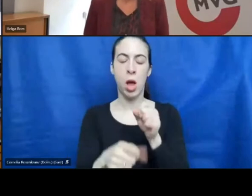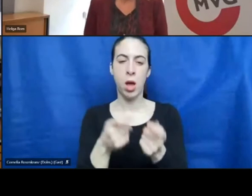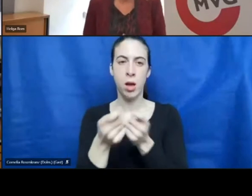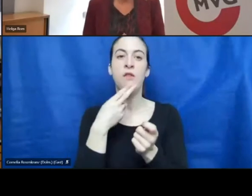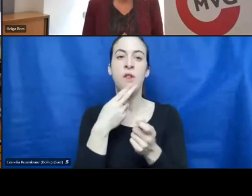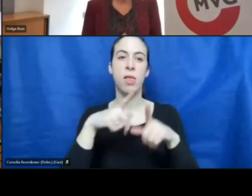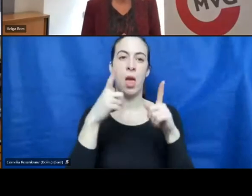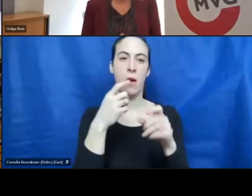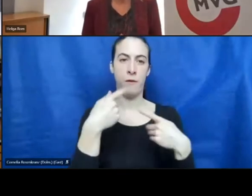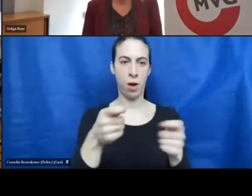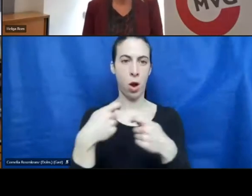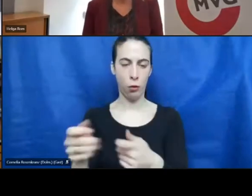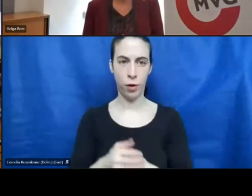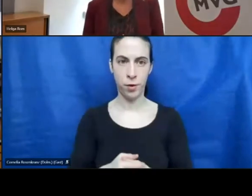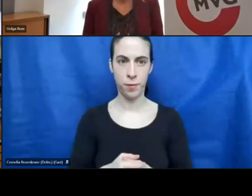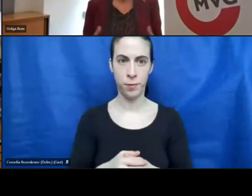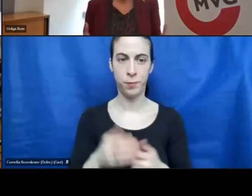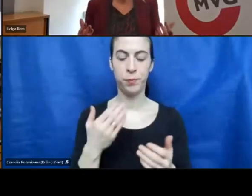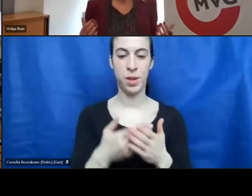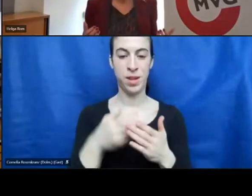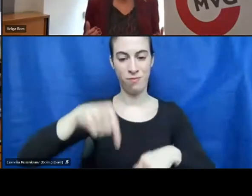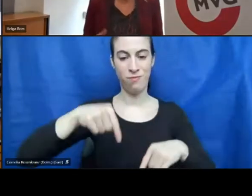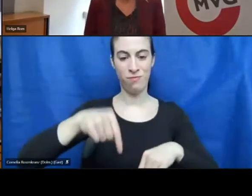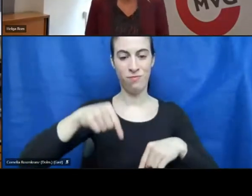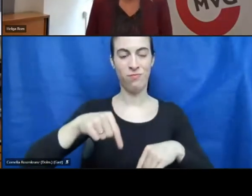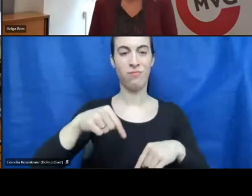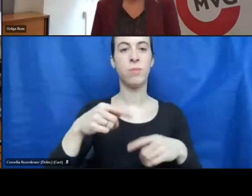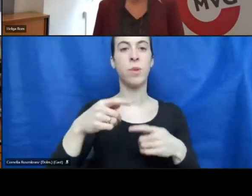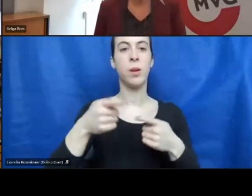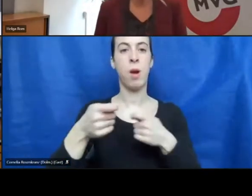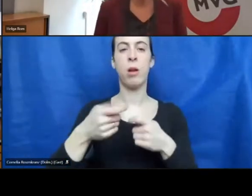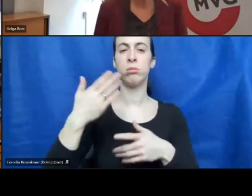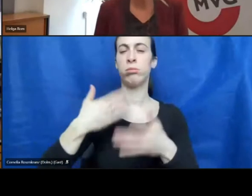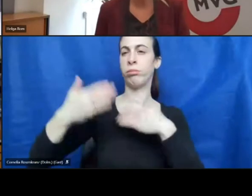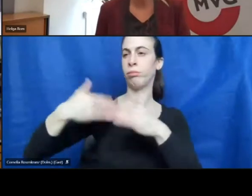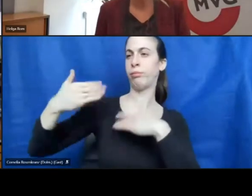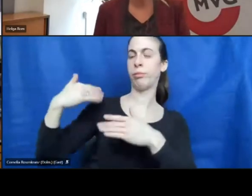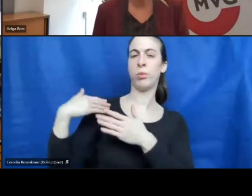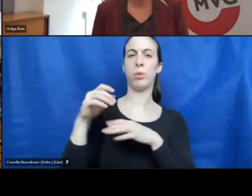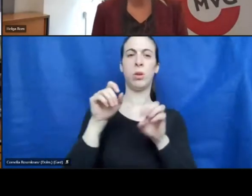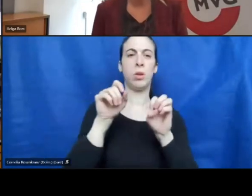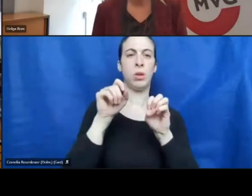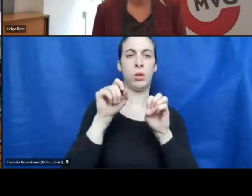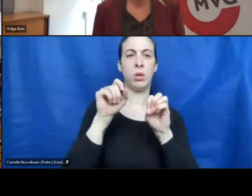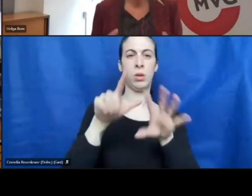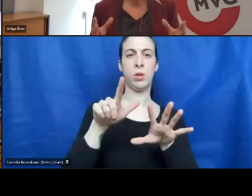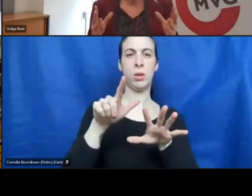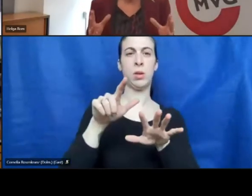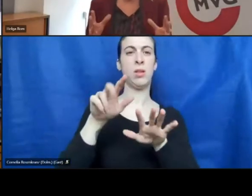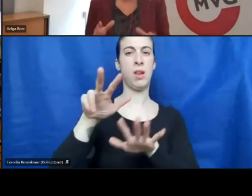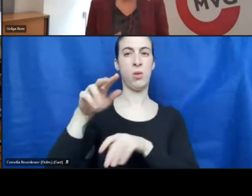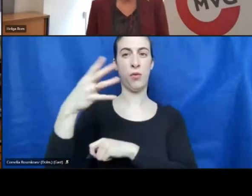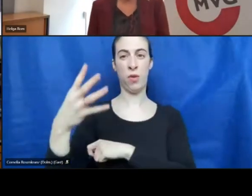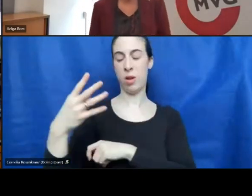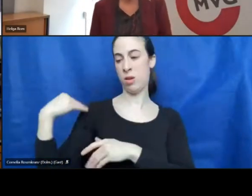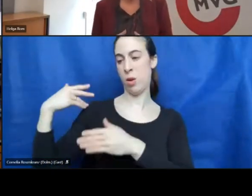of this specially marketed division reaches back in history until 1784. From